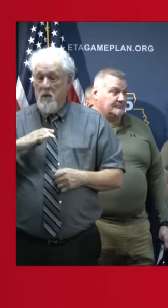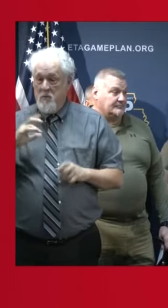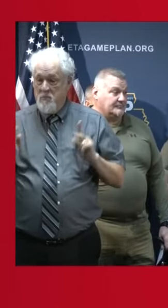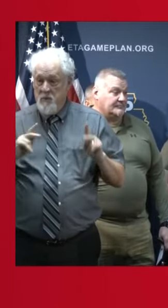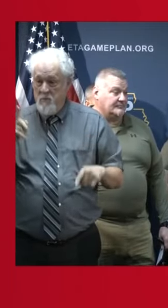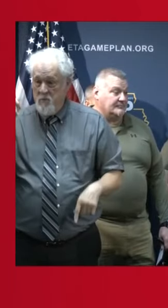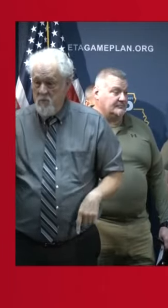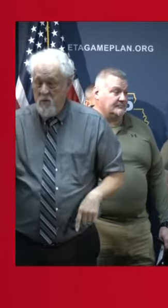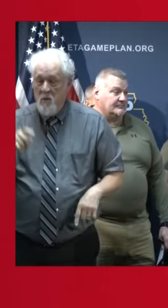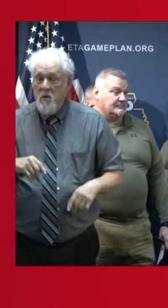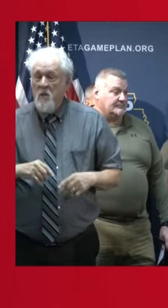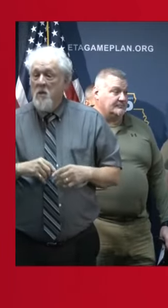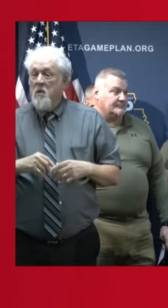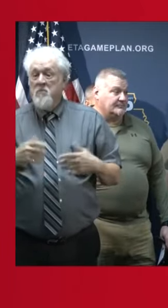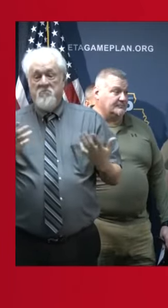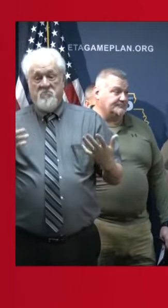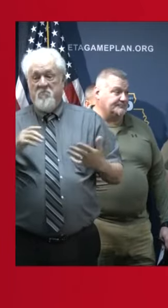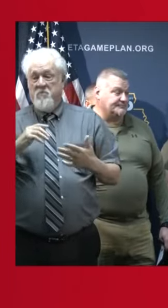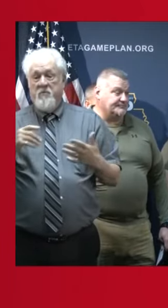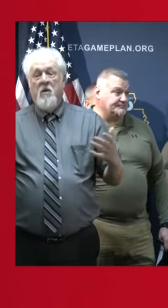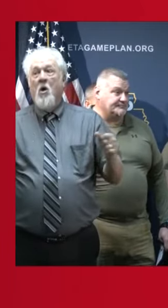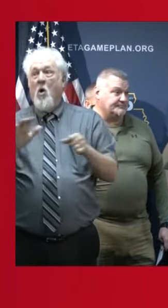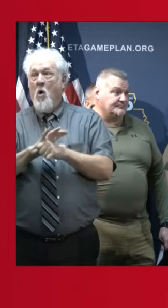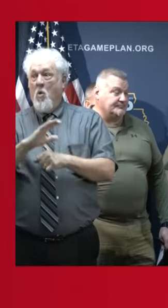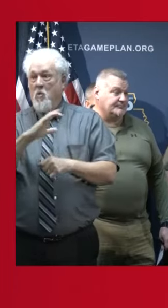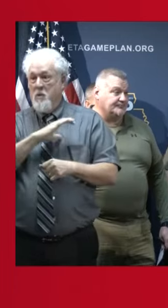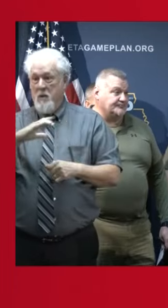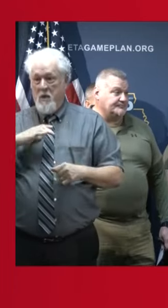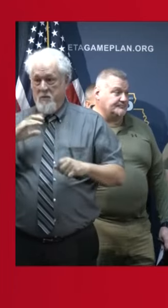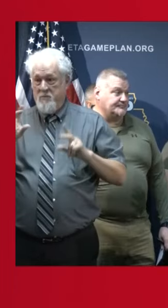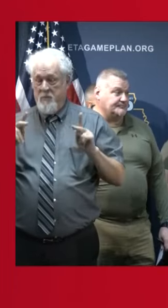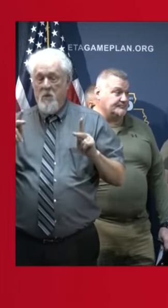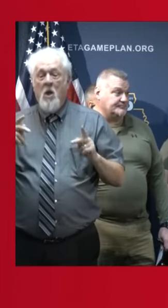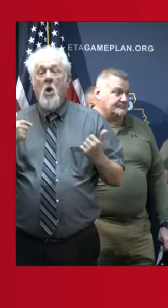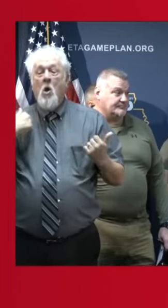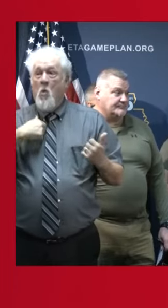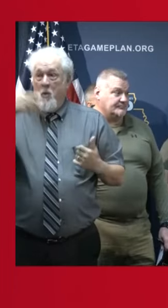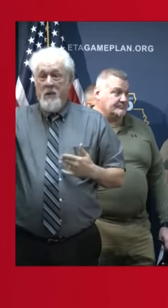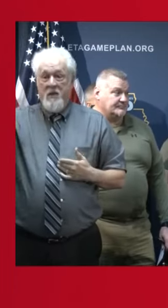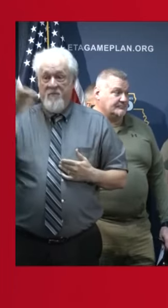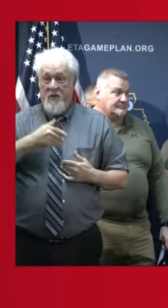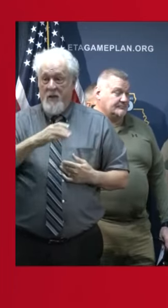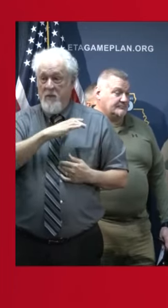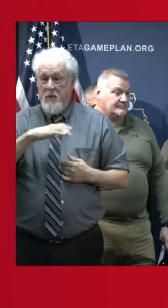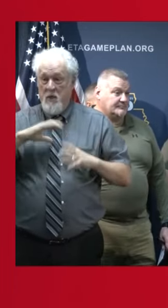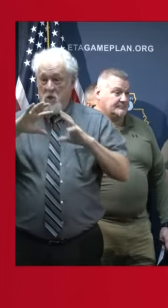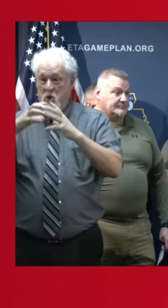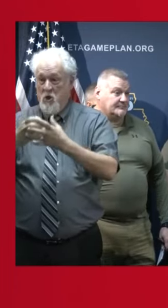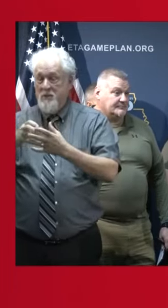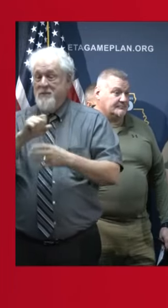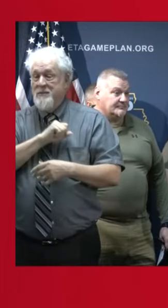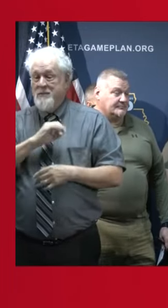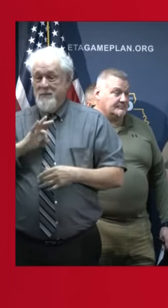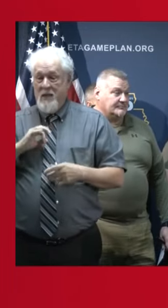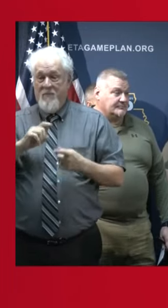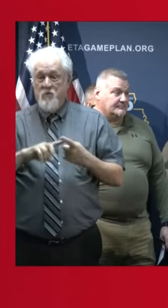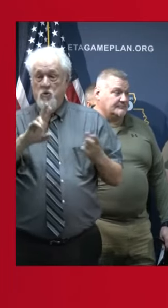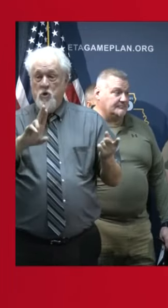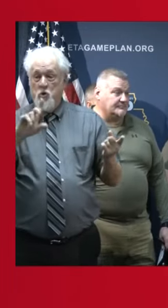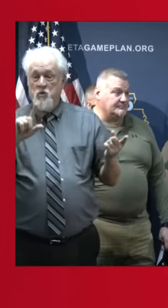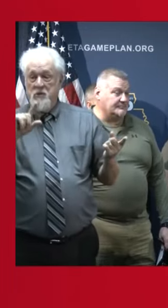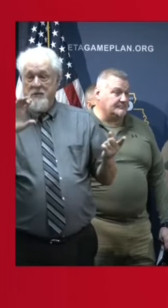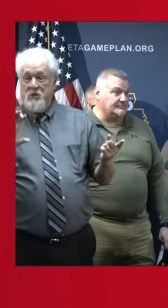know, the entire delegation. In fact, we had—we actually invited the congressional delegation staff into the UCG meeting